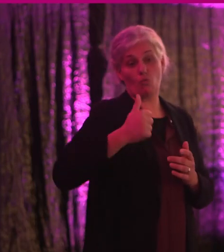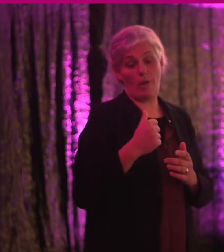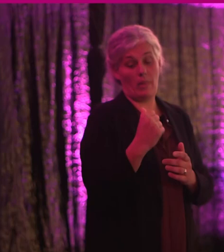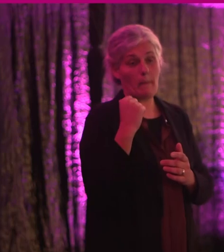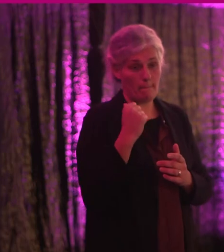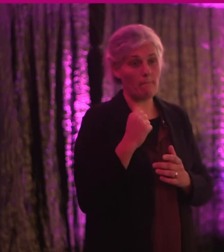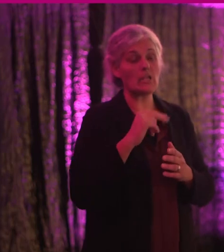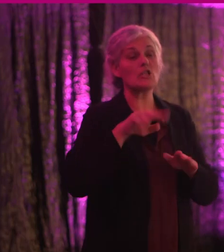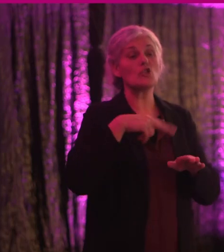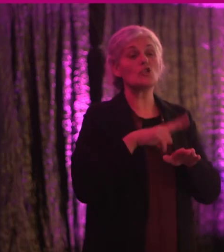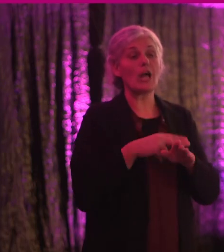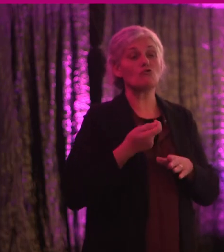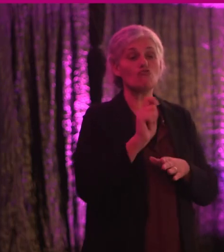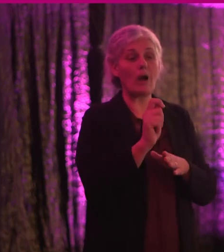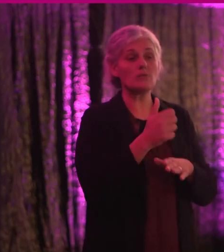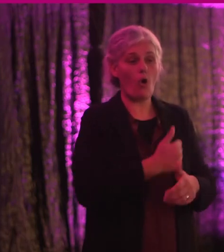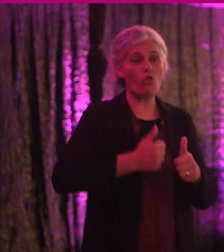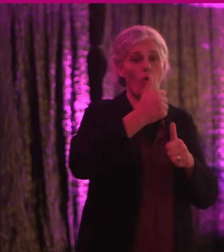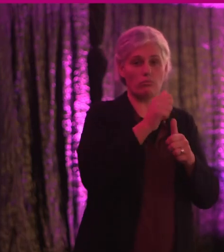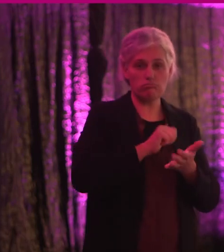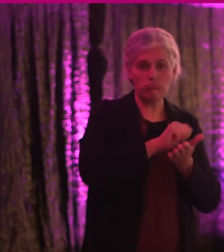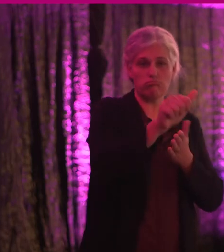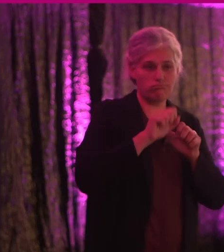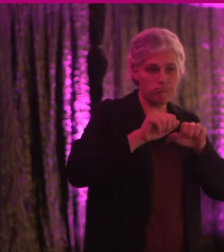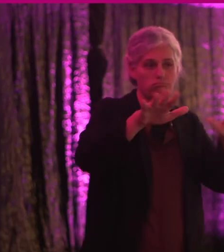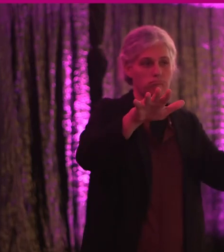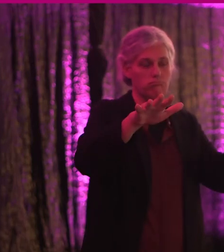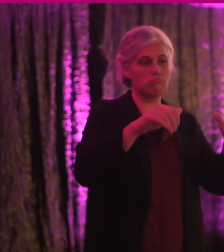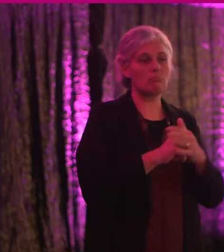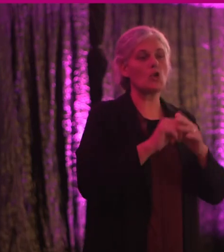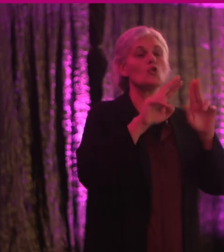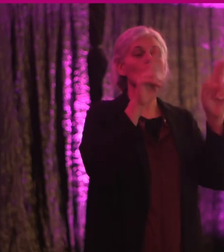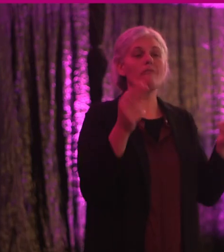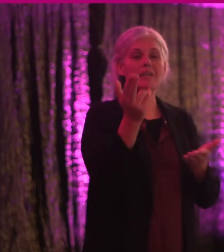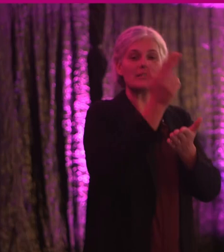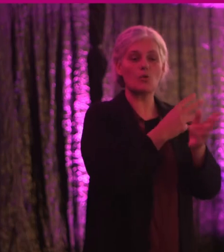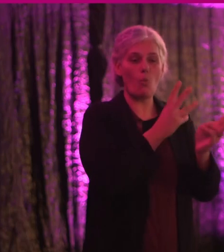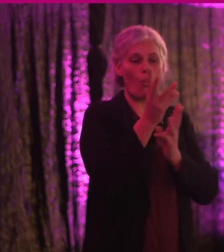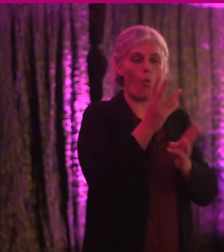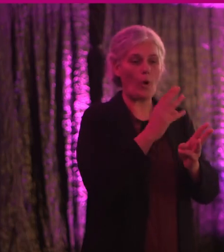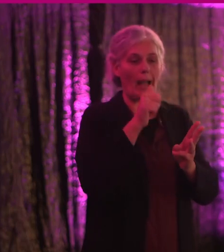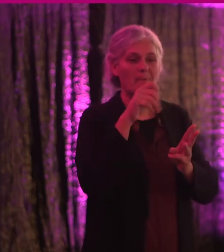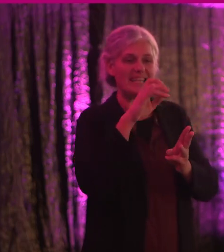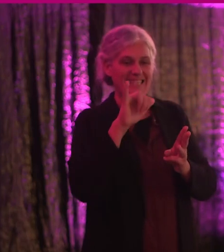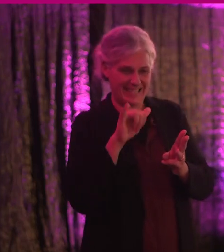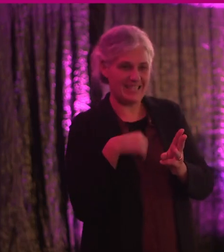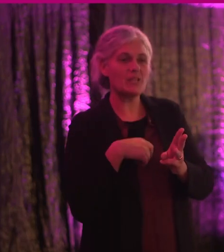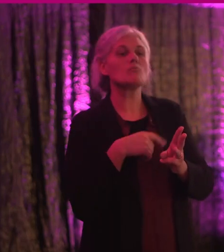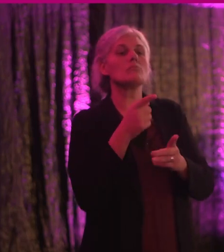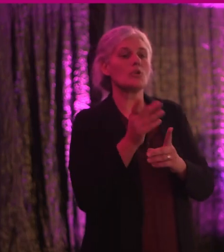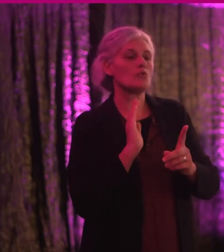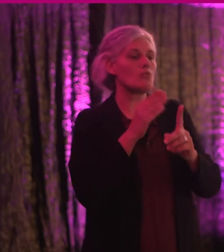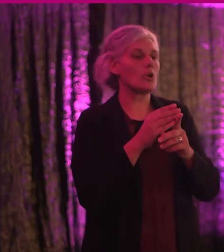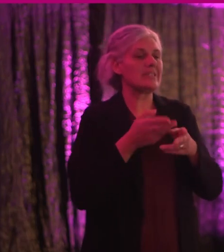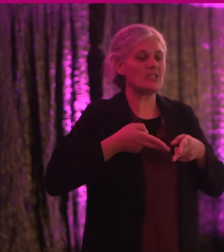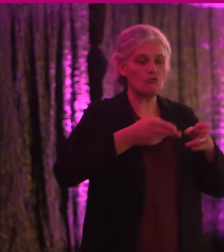the National Transport Authority published a new universal design walkability audit tool for roads and